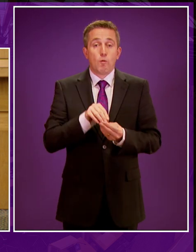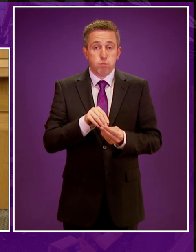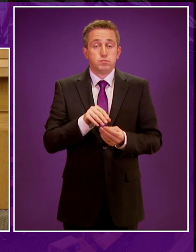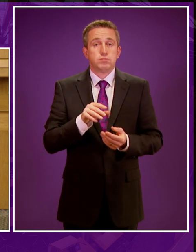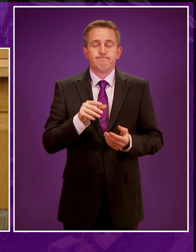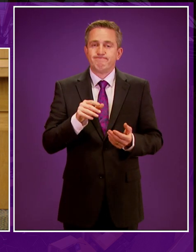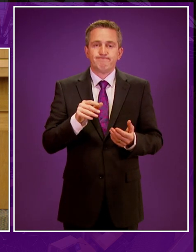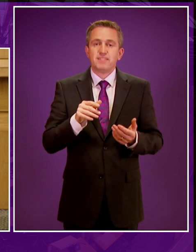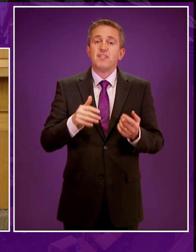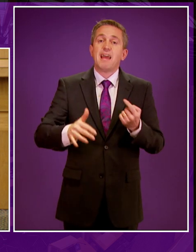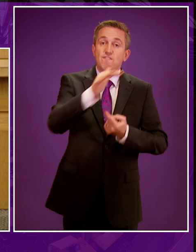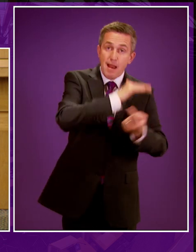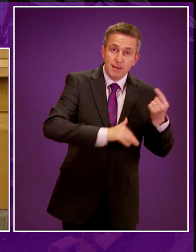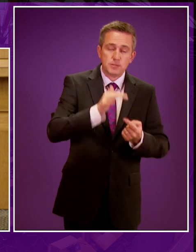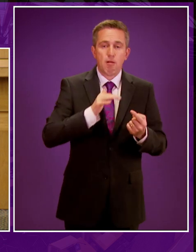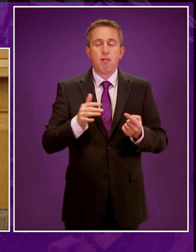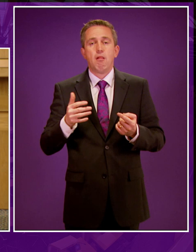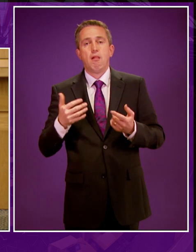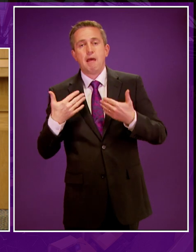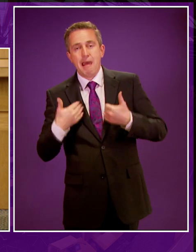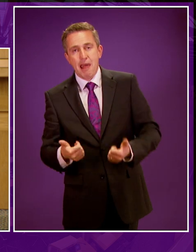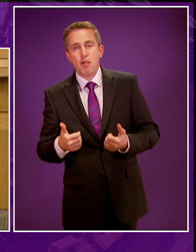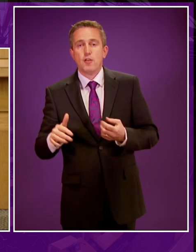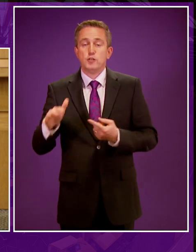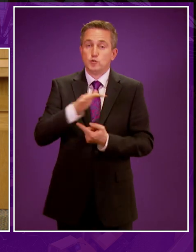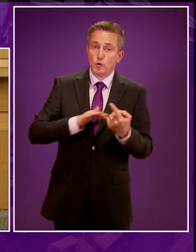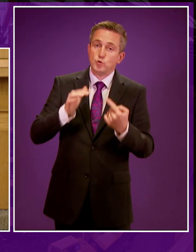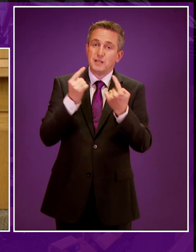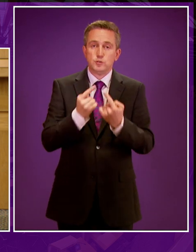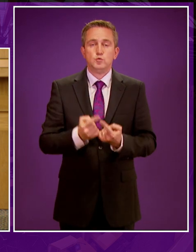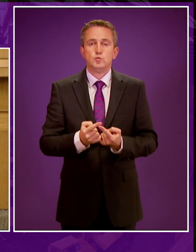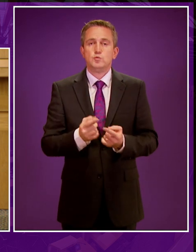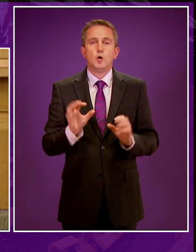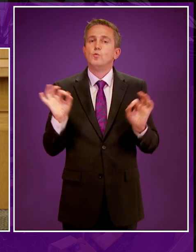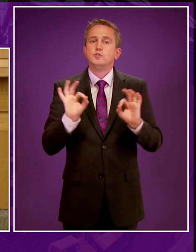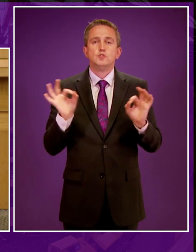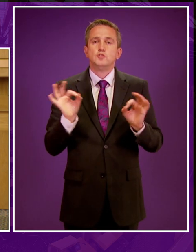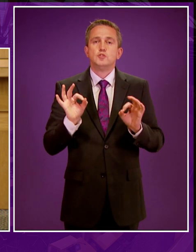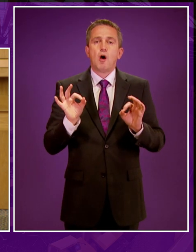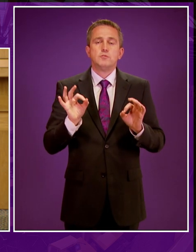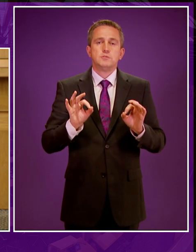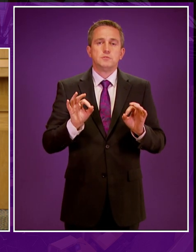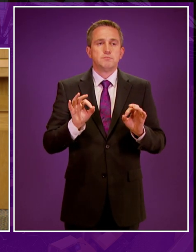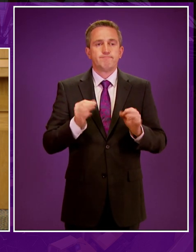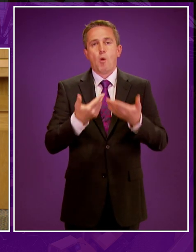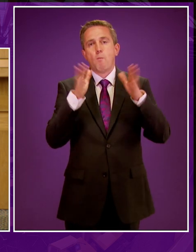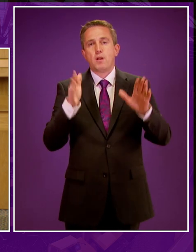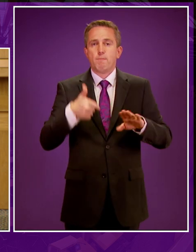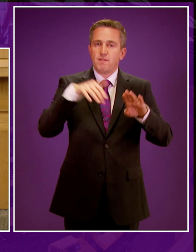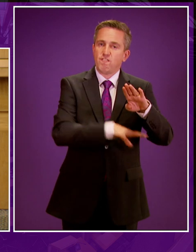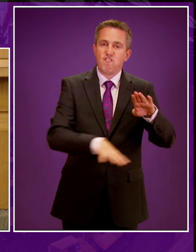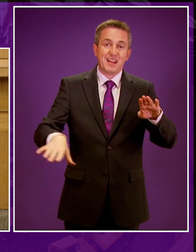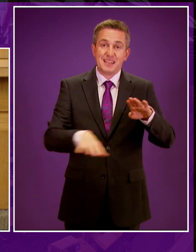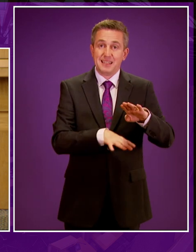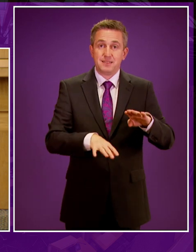for environmental, economic, health and social reasons, we should not be opening up a new carbon front. And if fracking